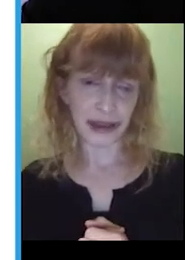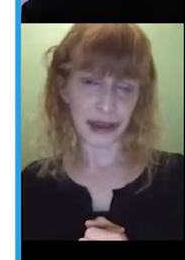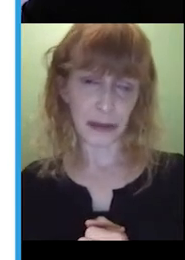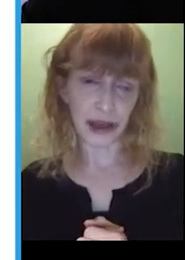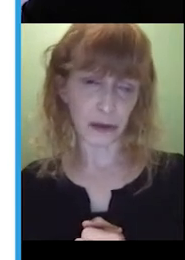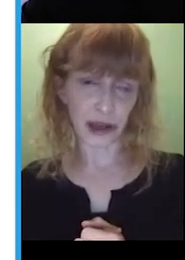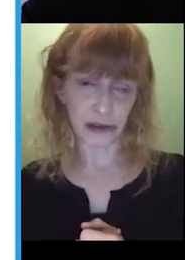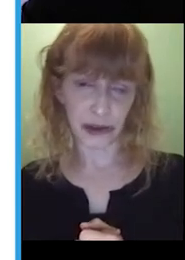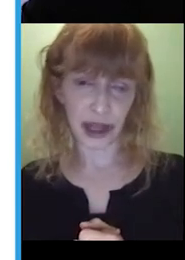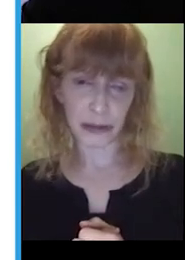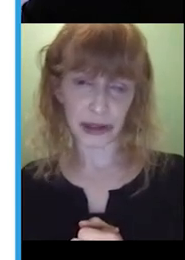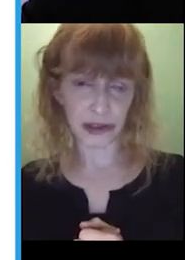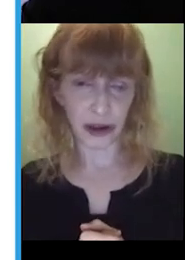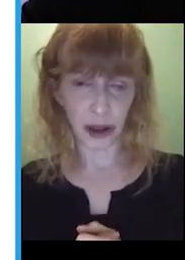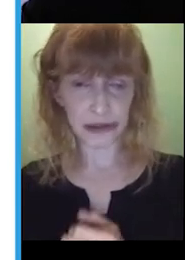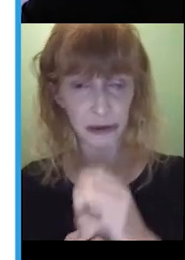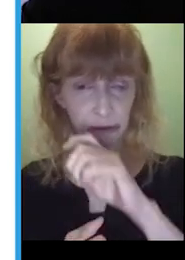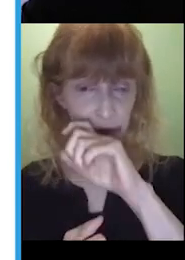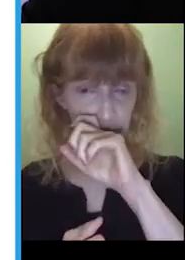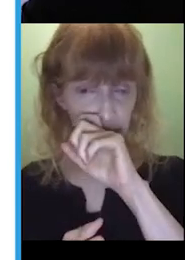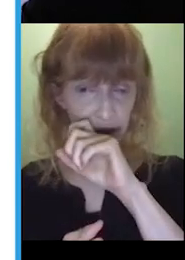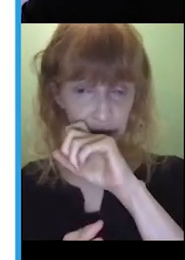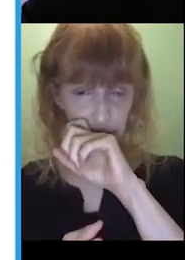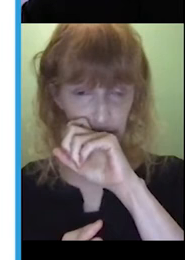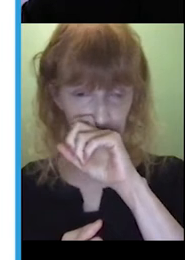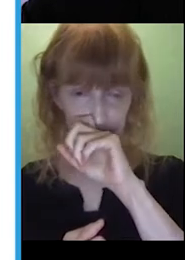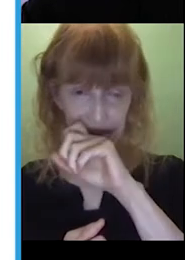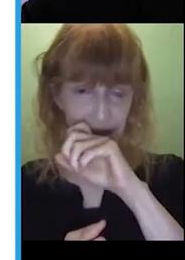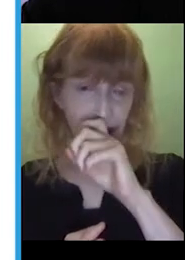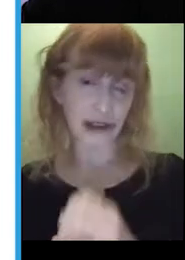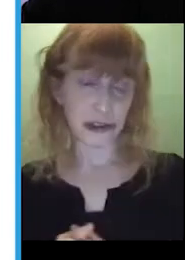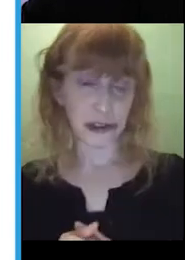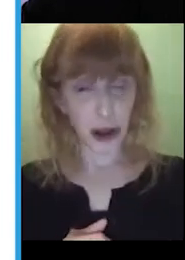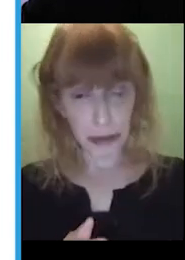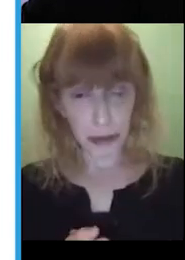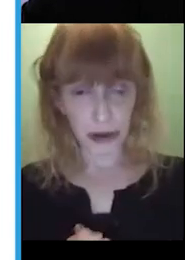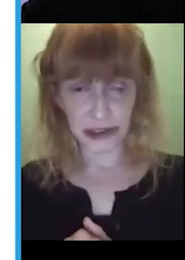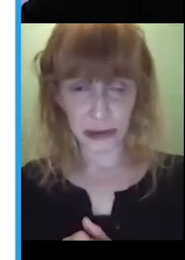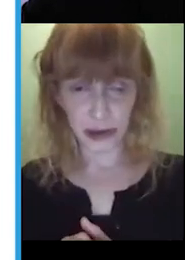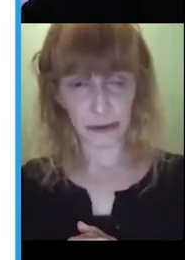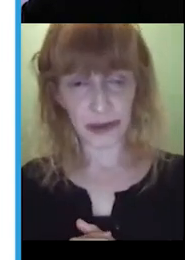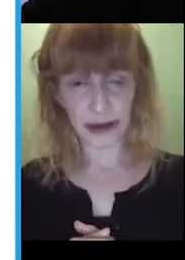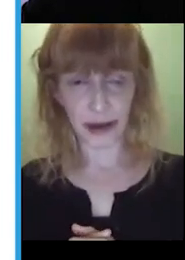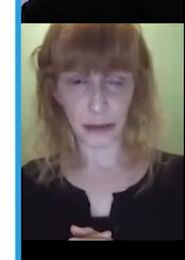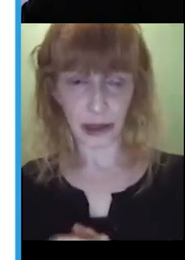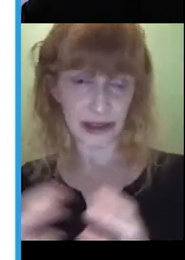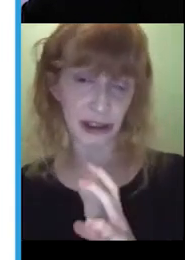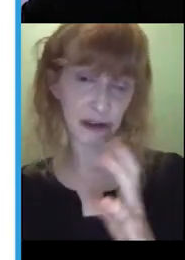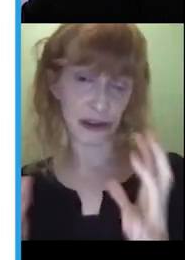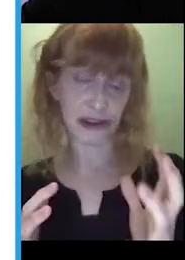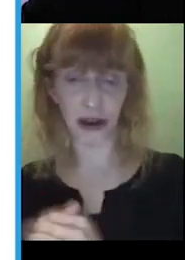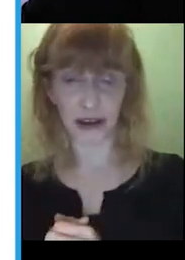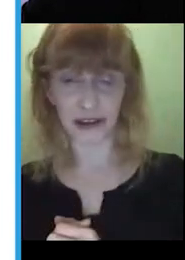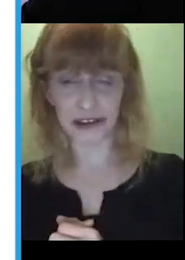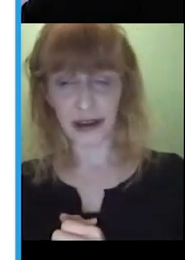and thinking about a range of vocabulary types. verbs or action words, and then describing words as well, like